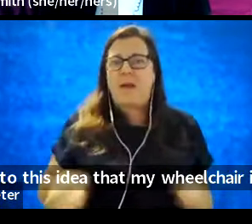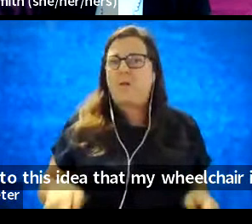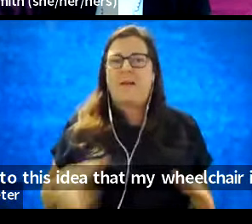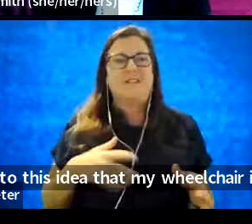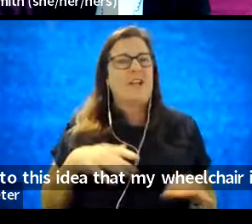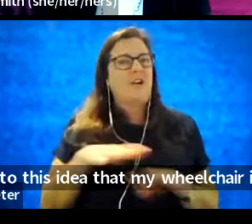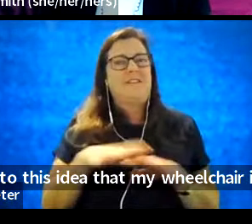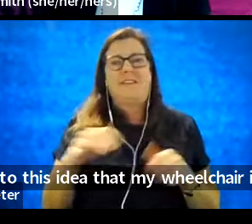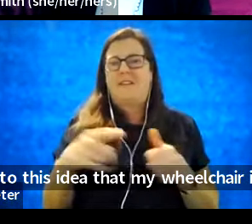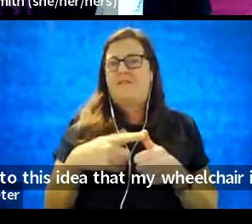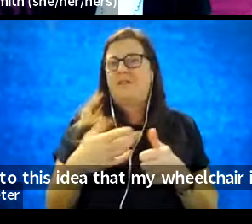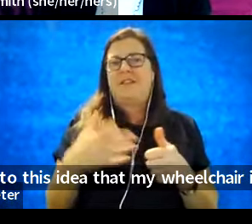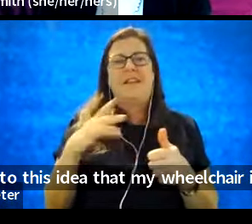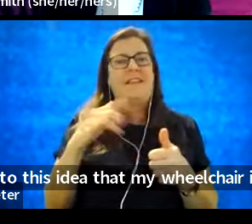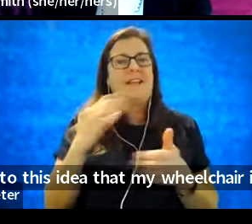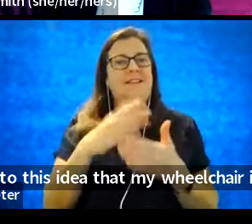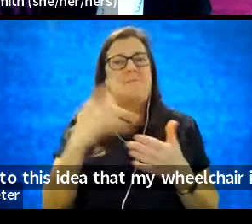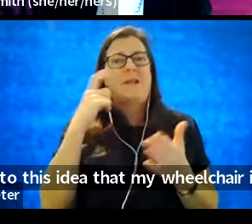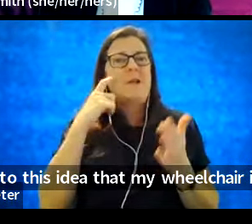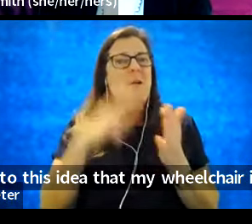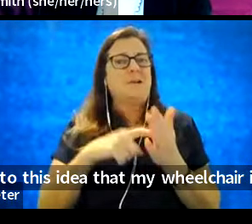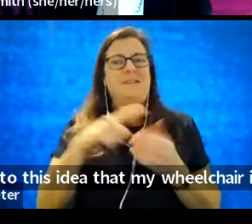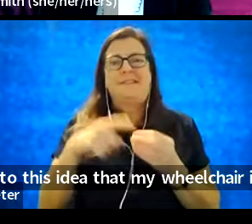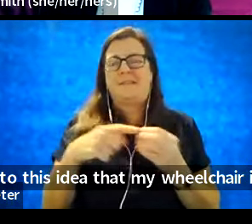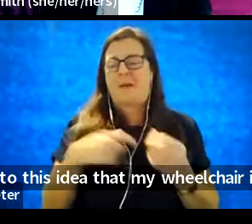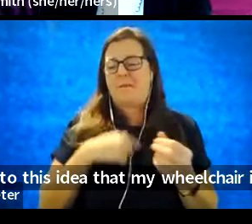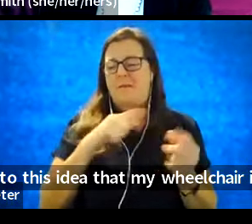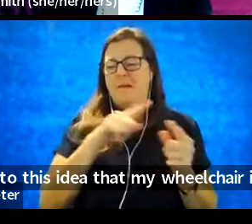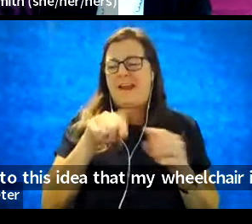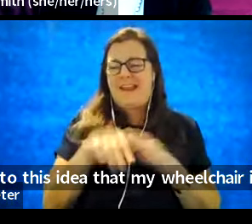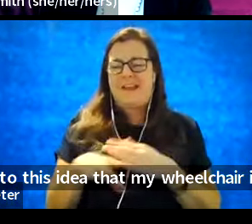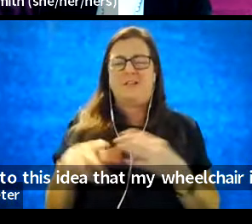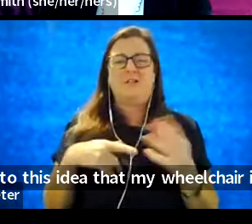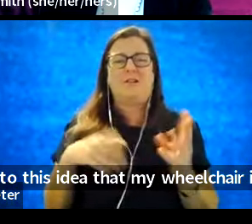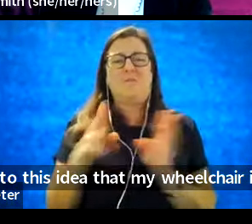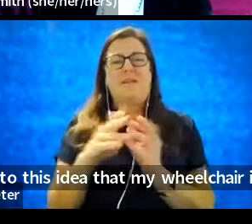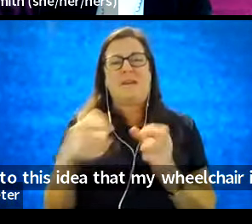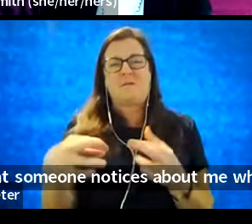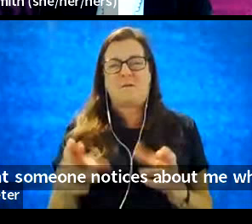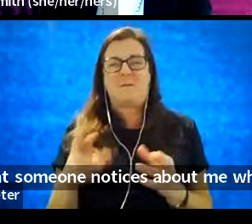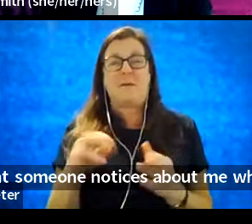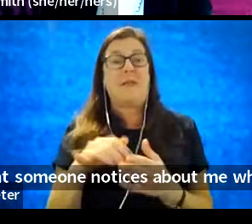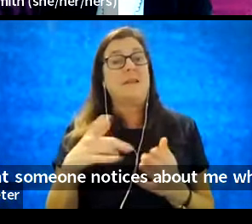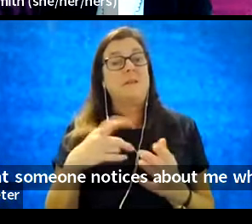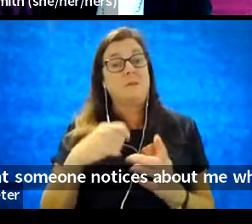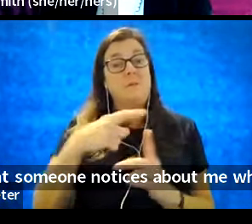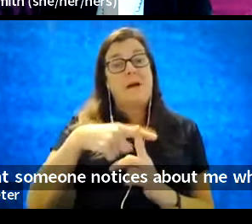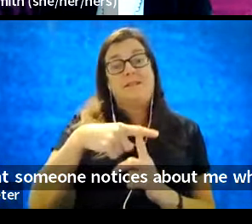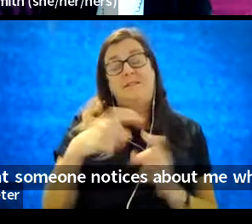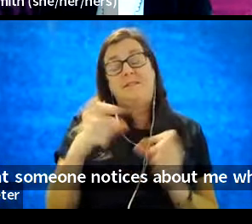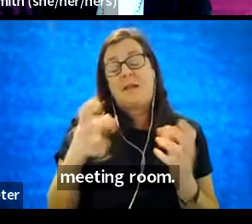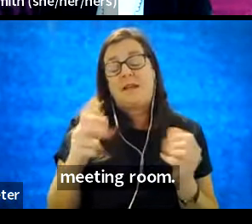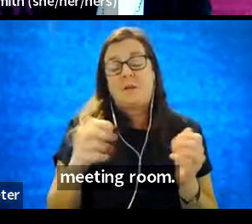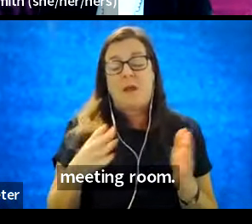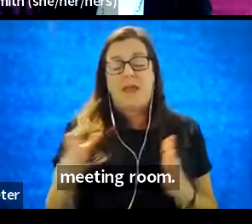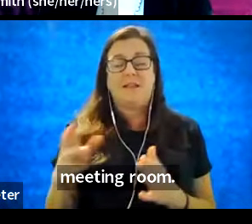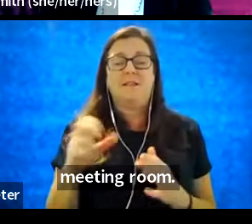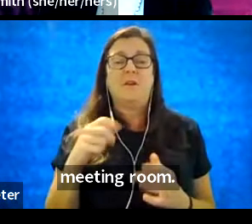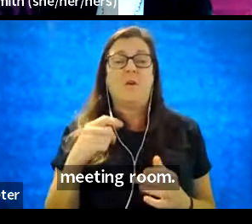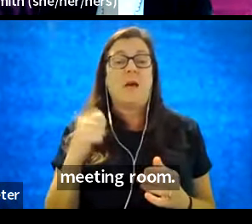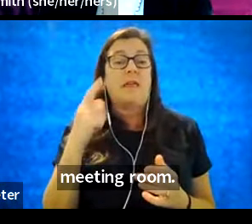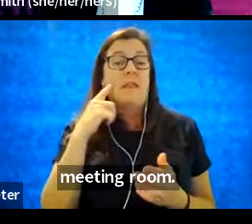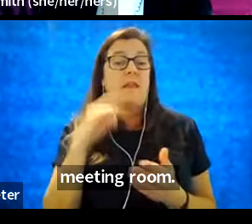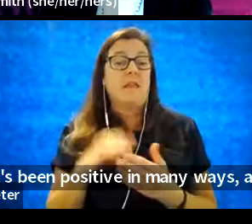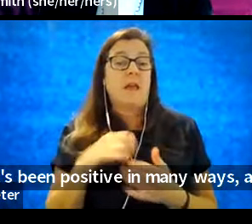the first thing that someone notices about me when I enter a meeting room. And that's been positive in many ways. And so I think